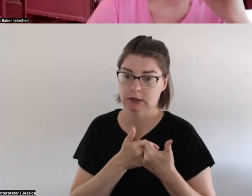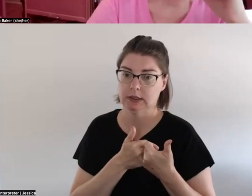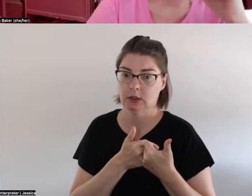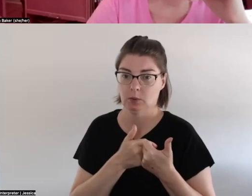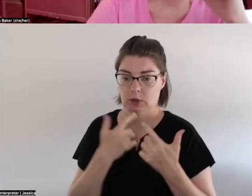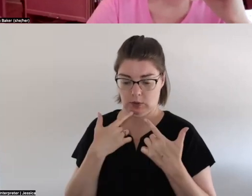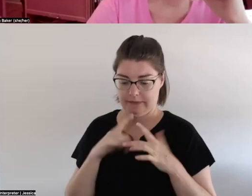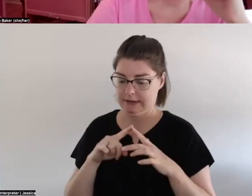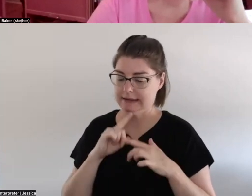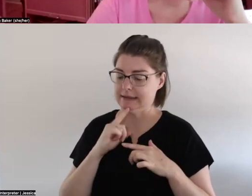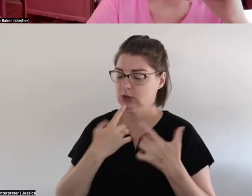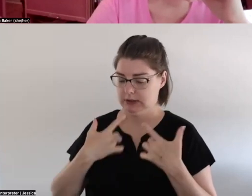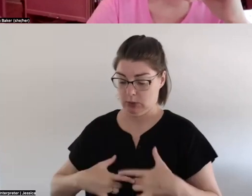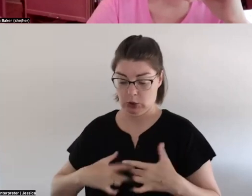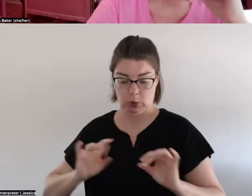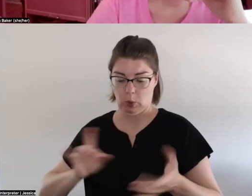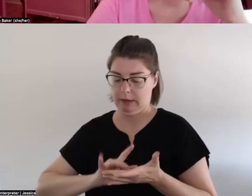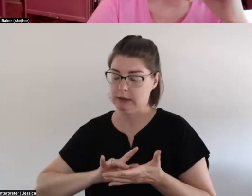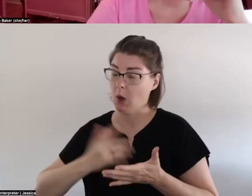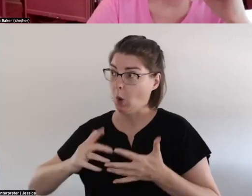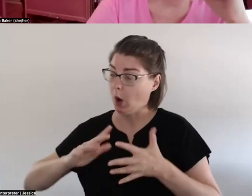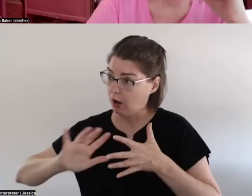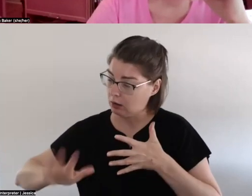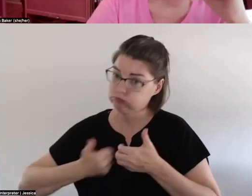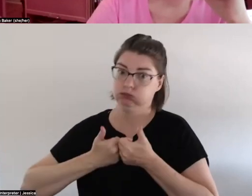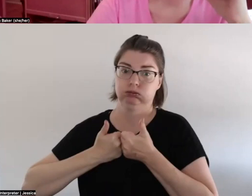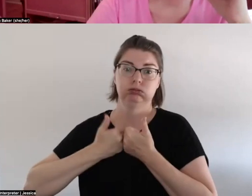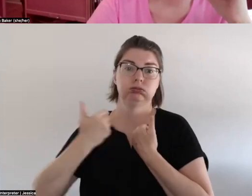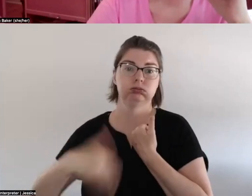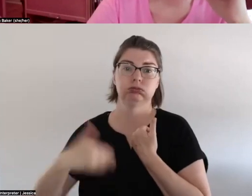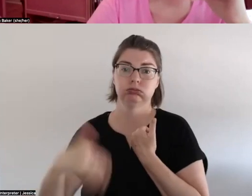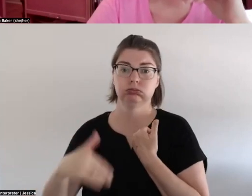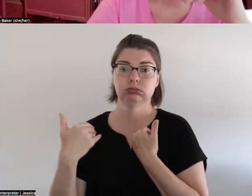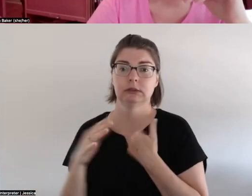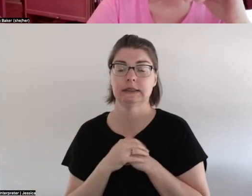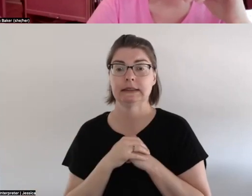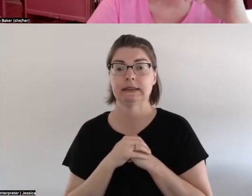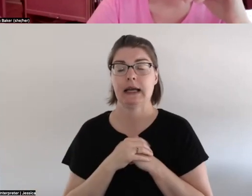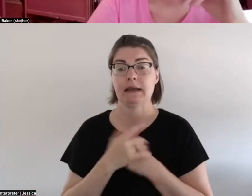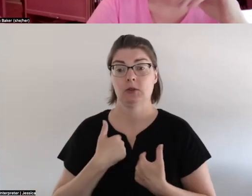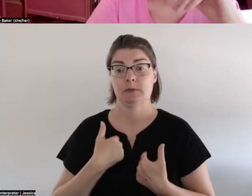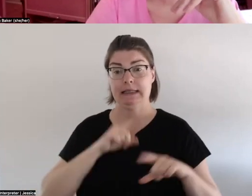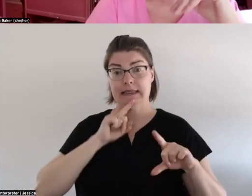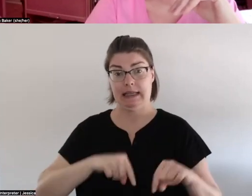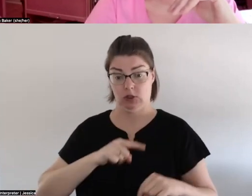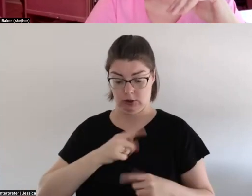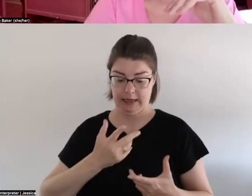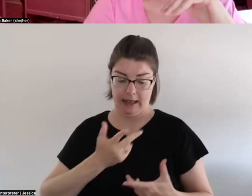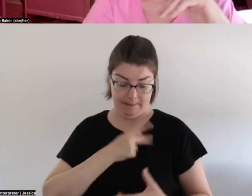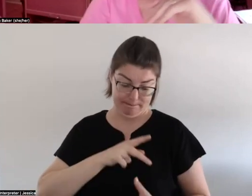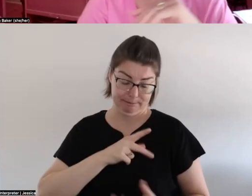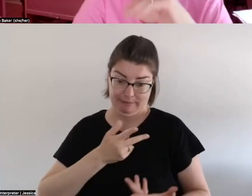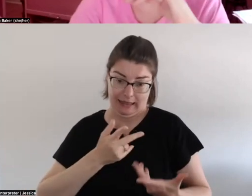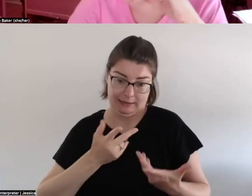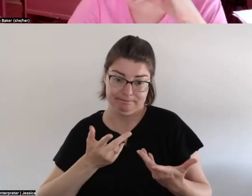depression um so i wouldn't be able to answer personally uh